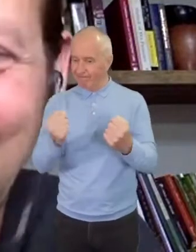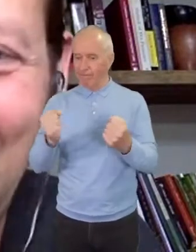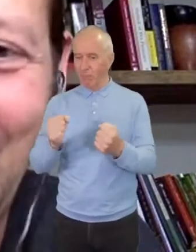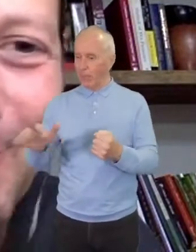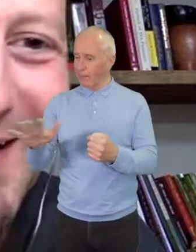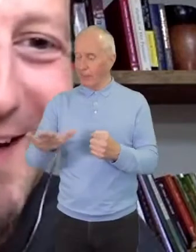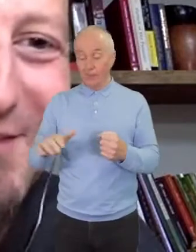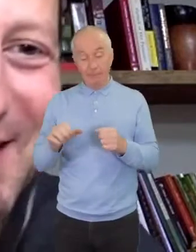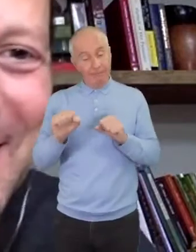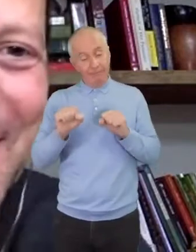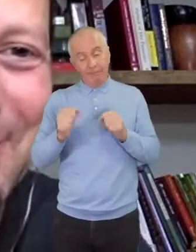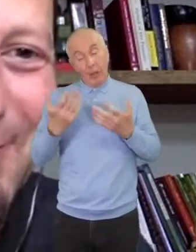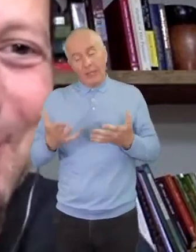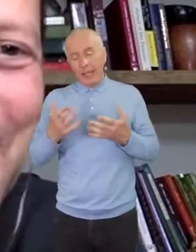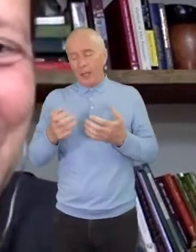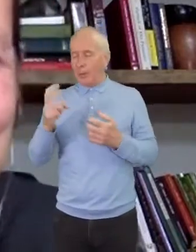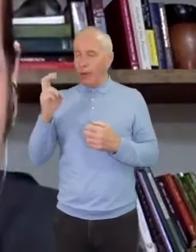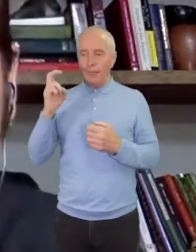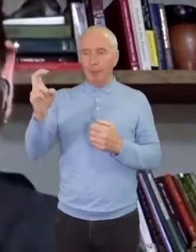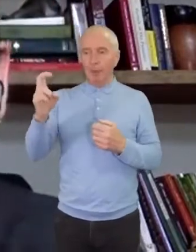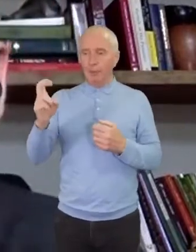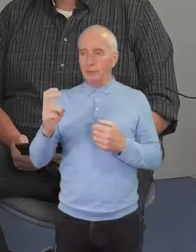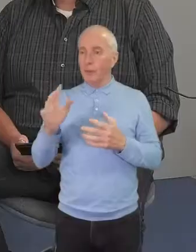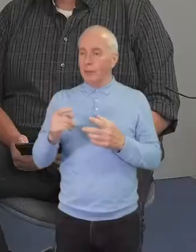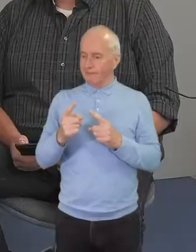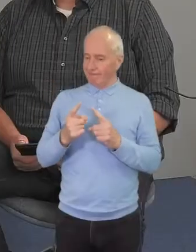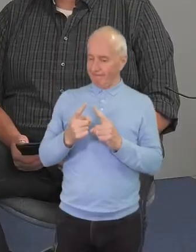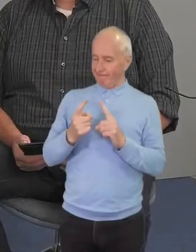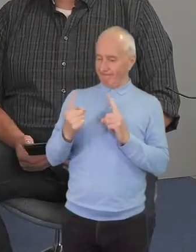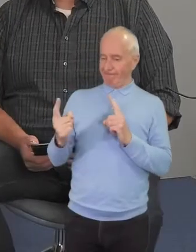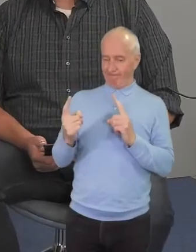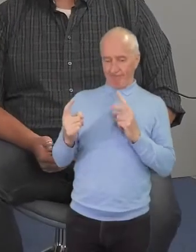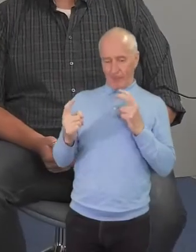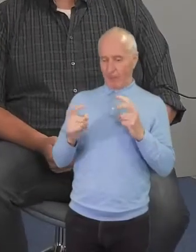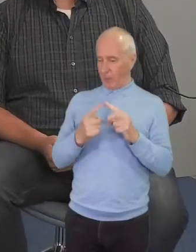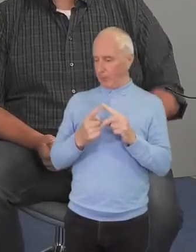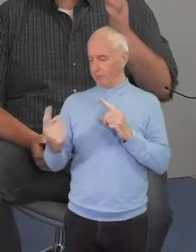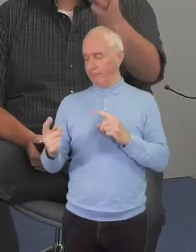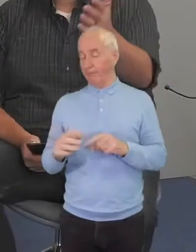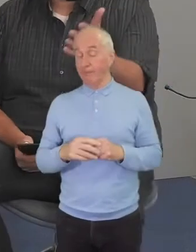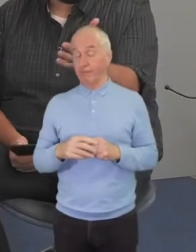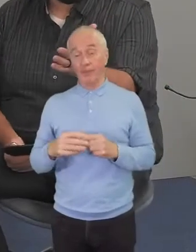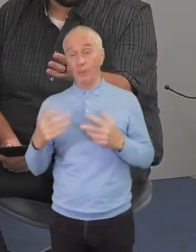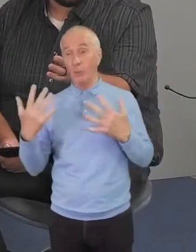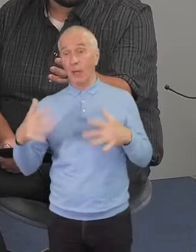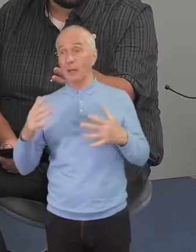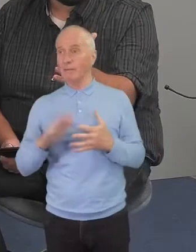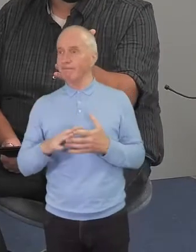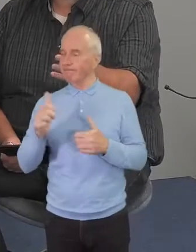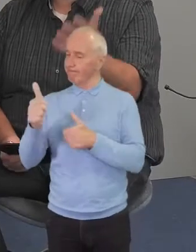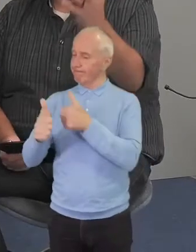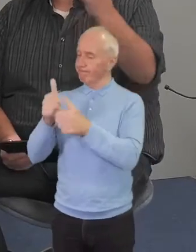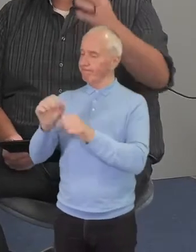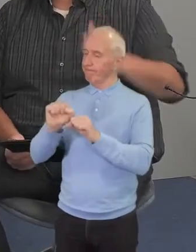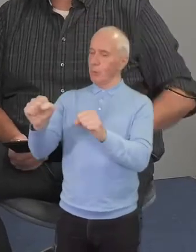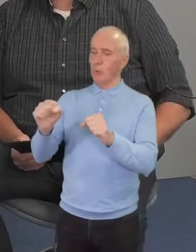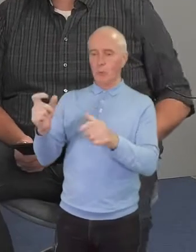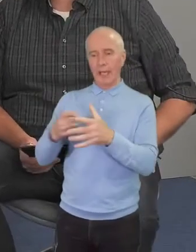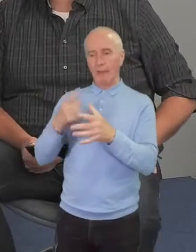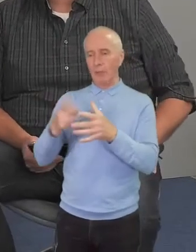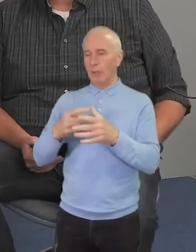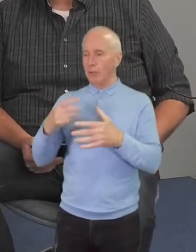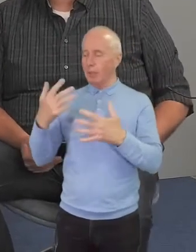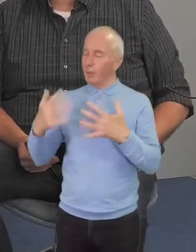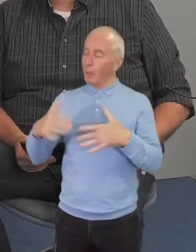the bus right now, but it's not far away. That is amazing. I mean, first of all, congratulations on the anniversary. That's big.